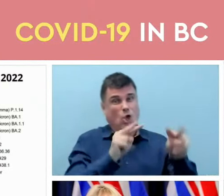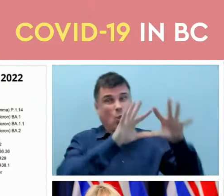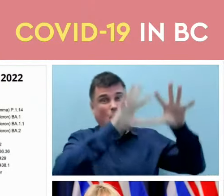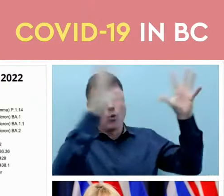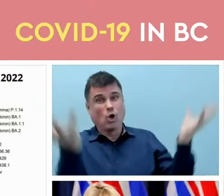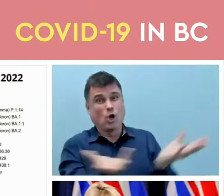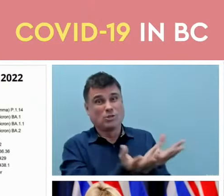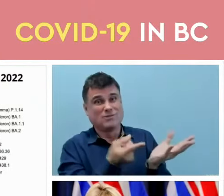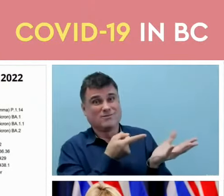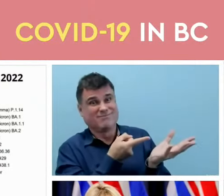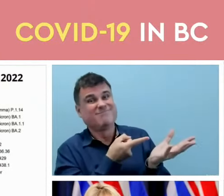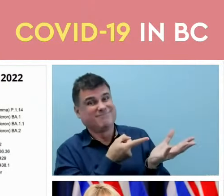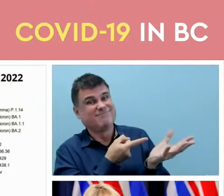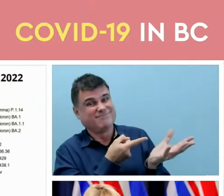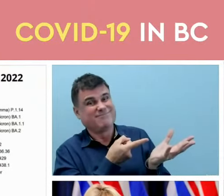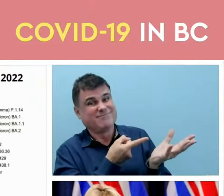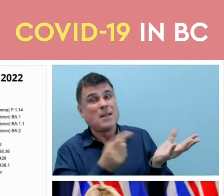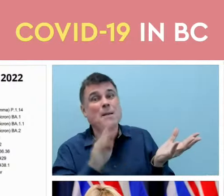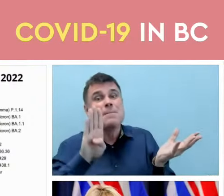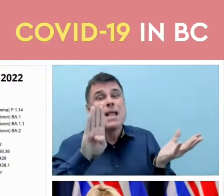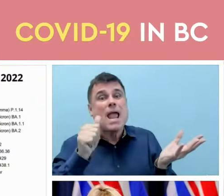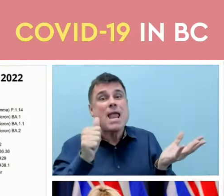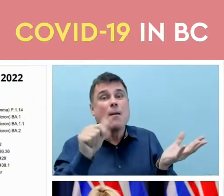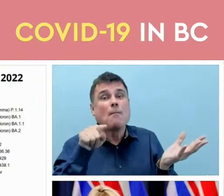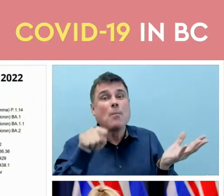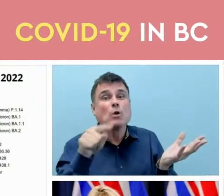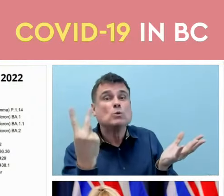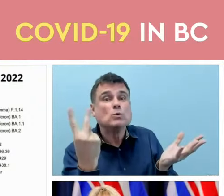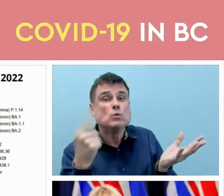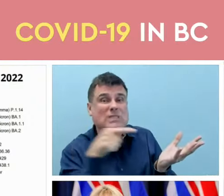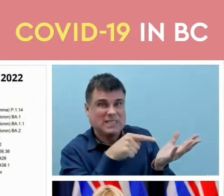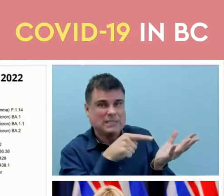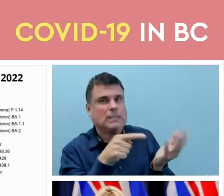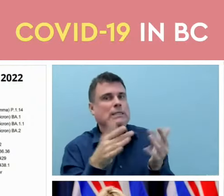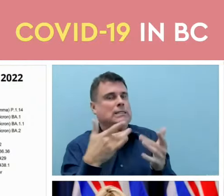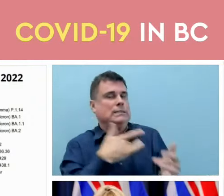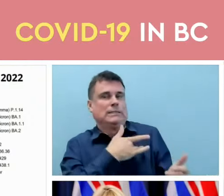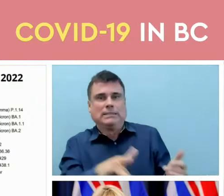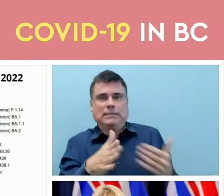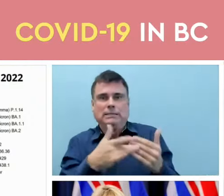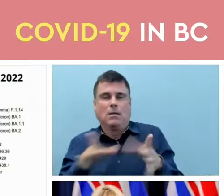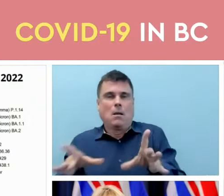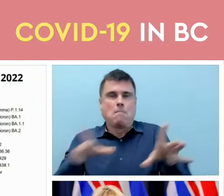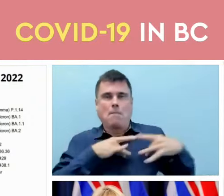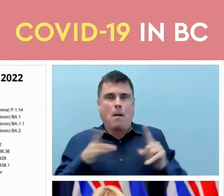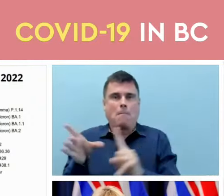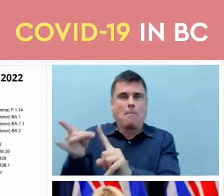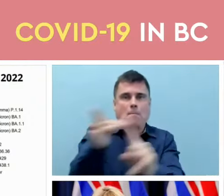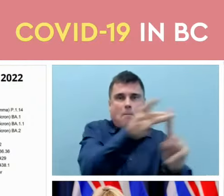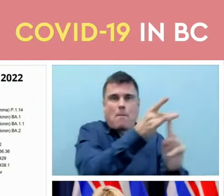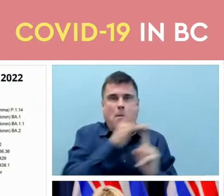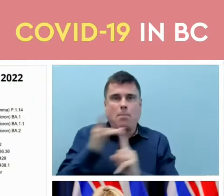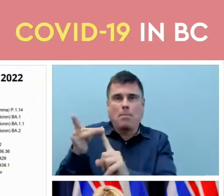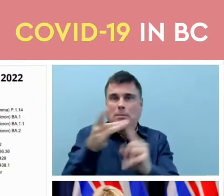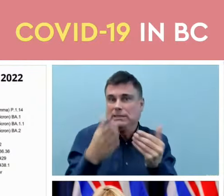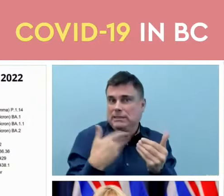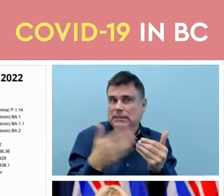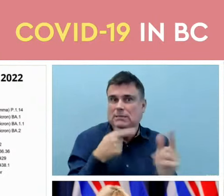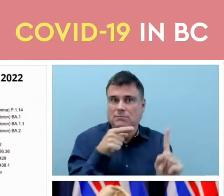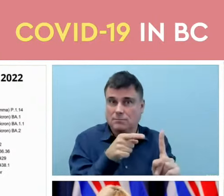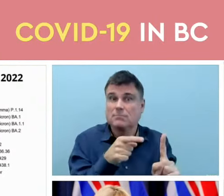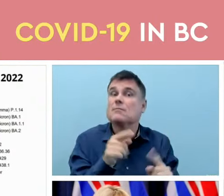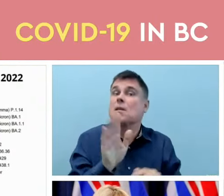.2 is more infectious and can spread more easily. It does not seem, however, to cause more severe